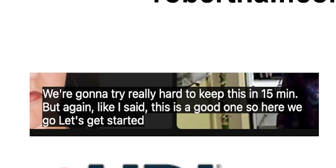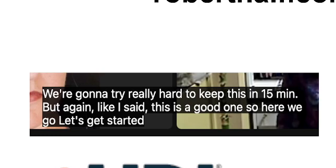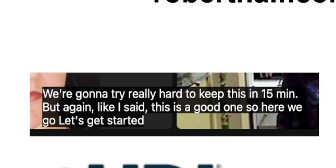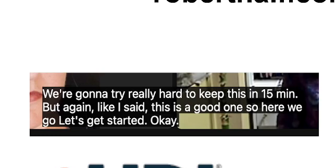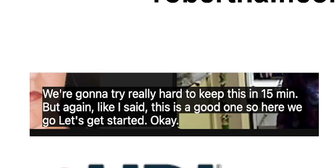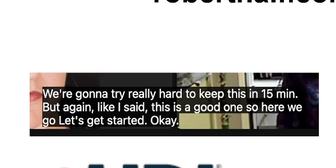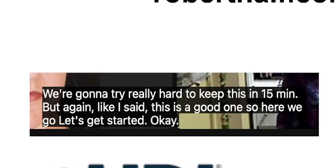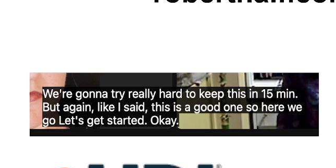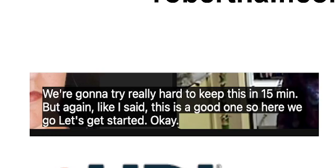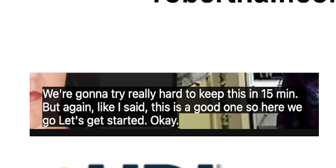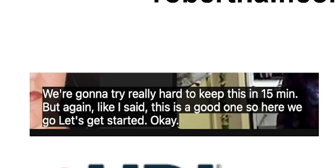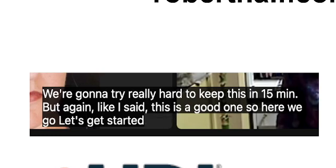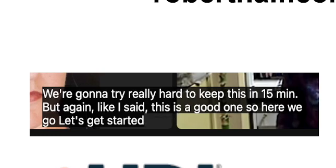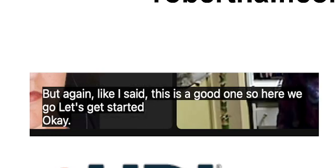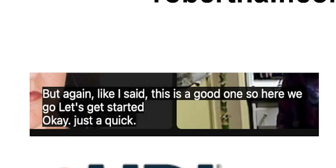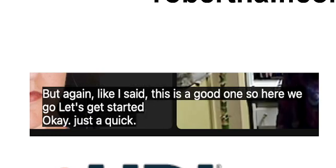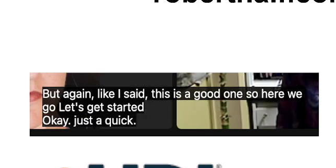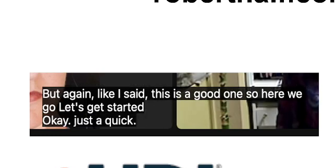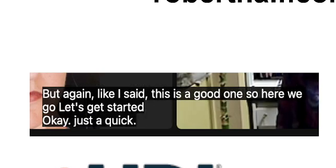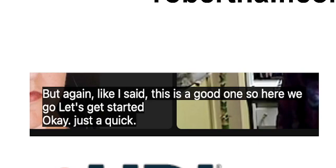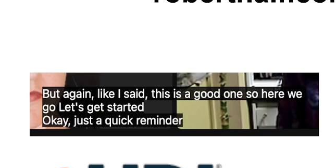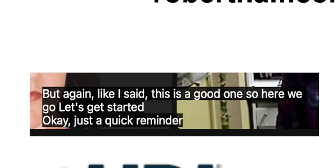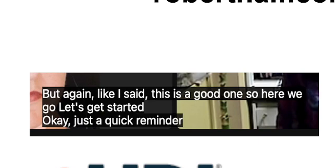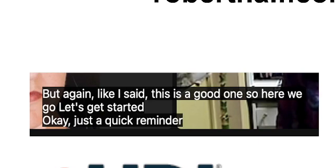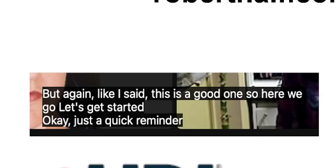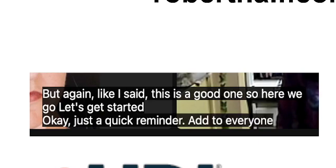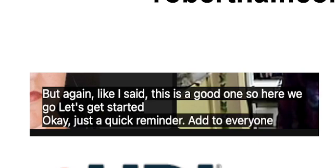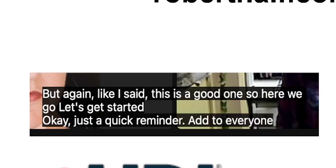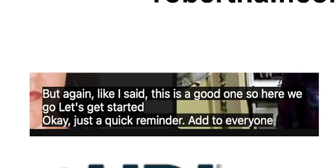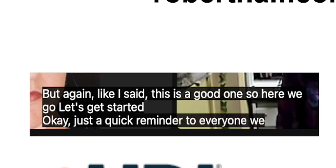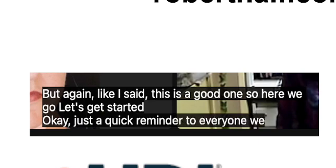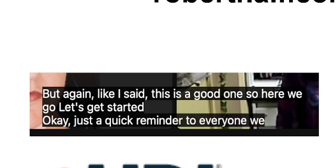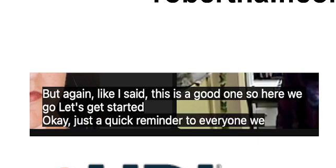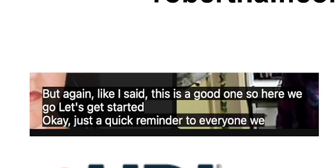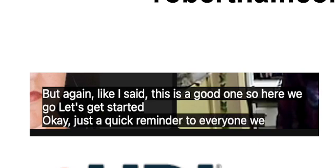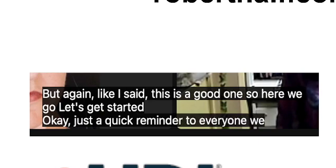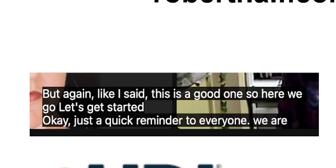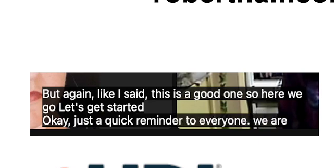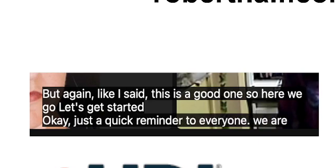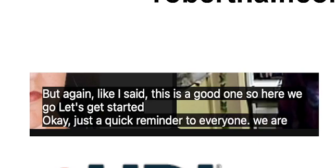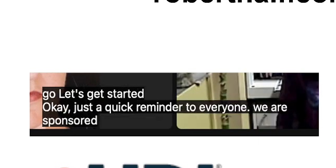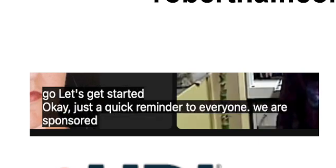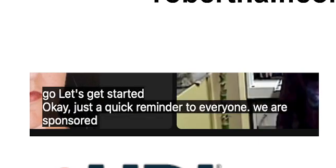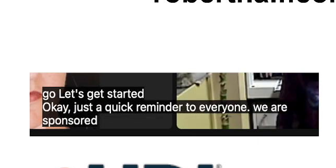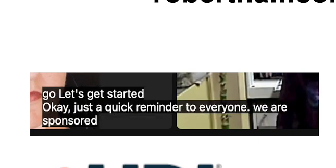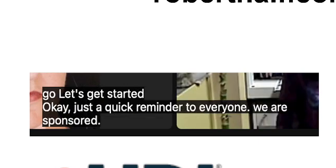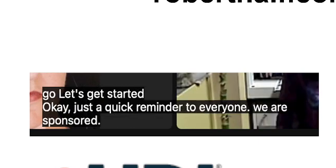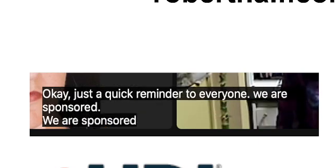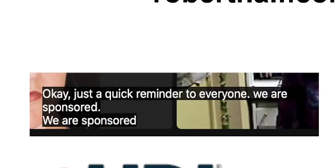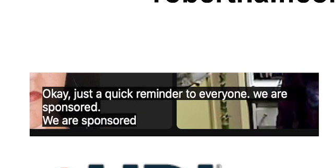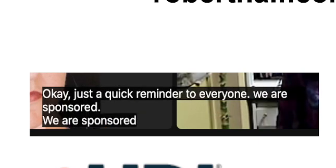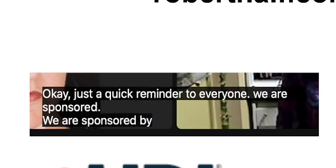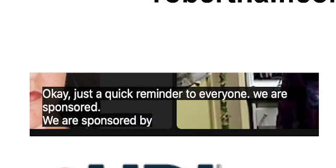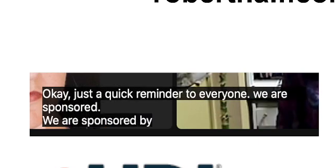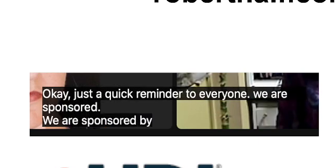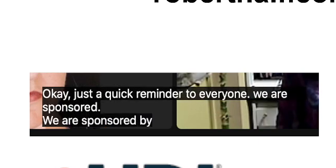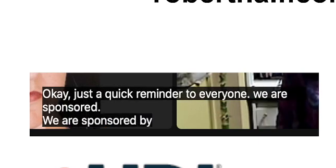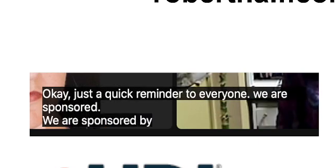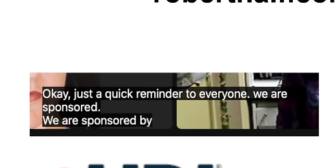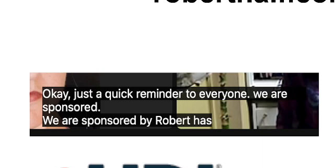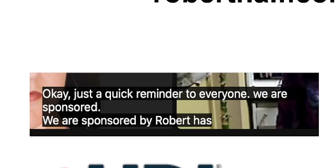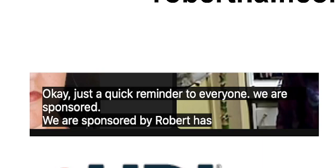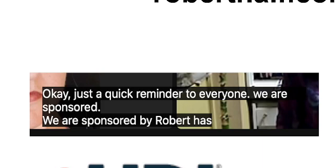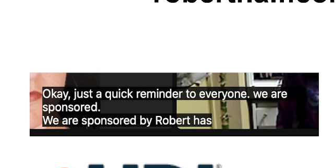okay just a quick reminder to everyone we are sponsored we are sponsored by Robert half